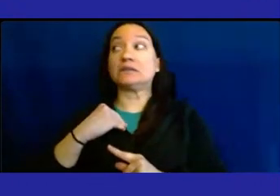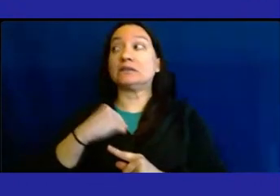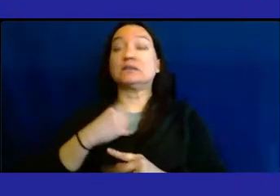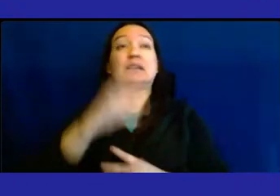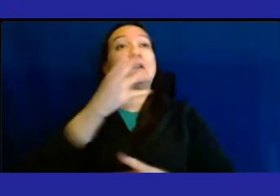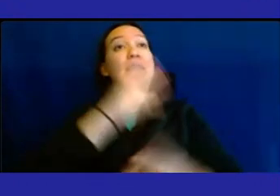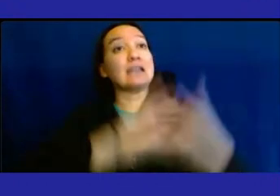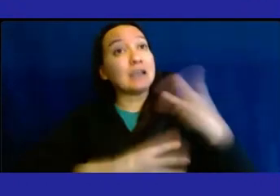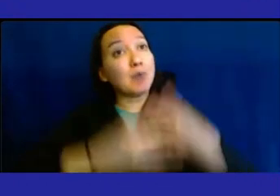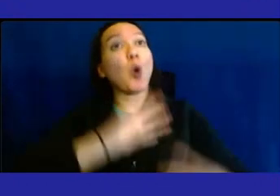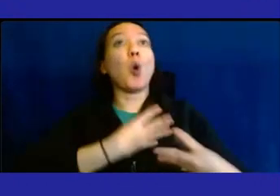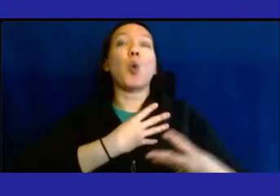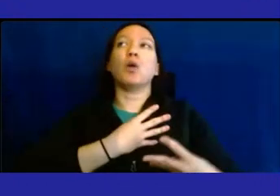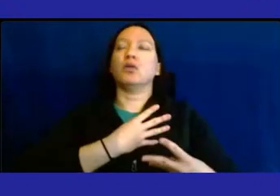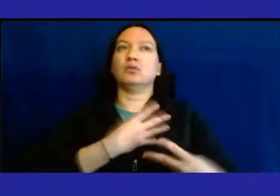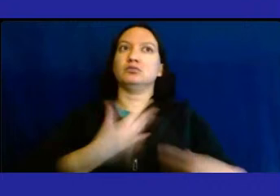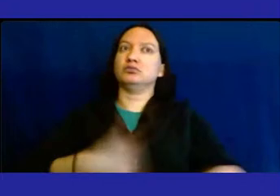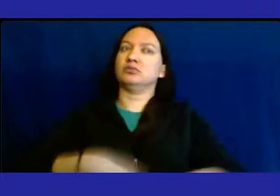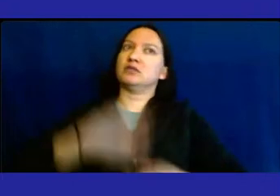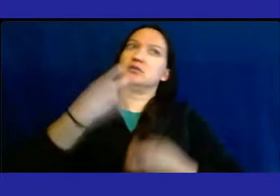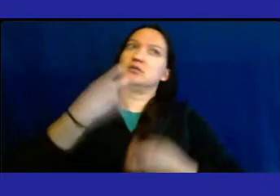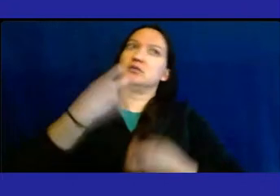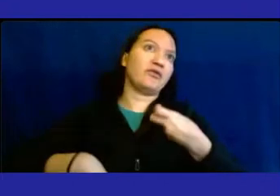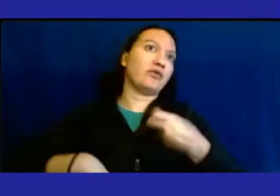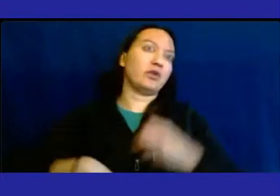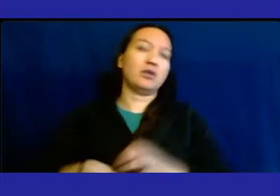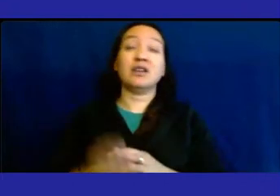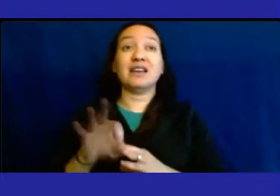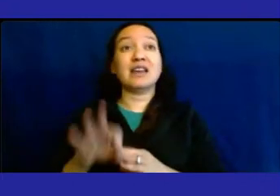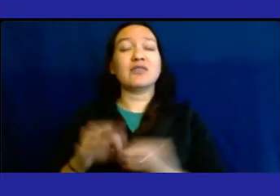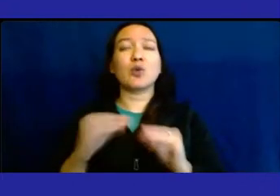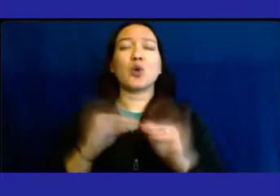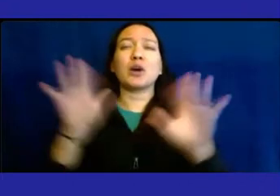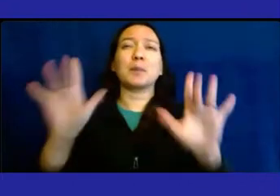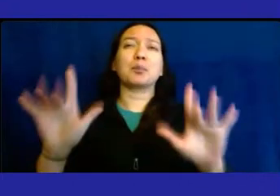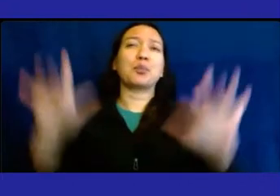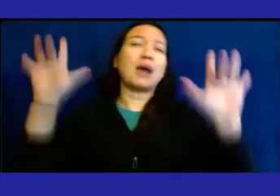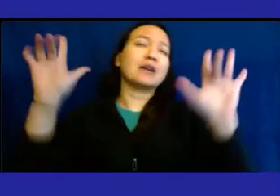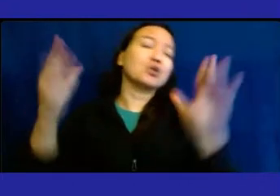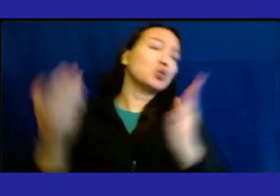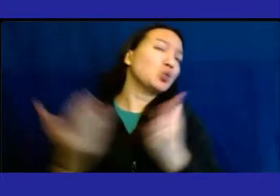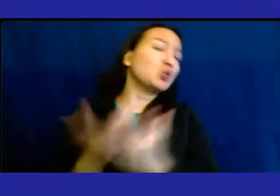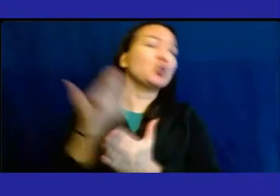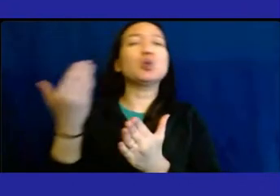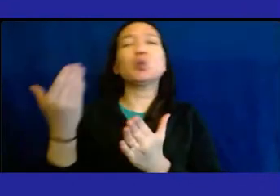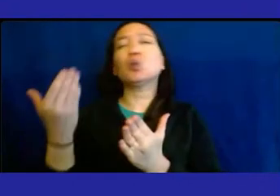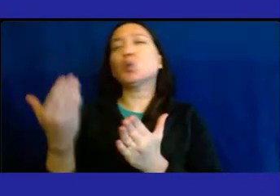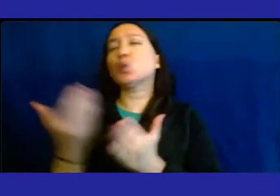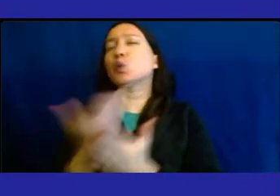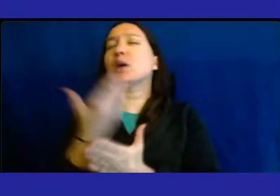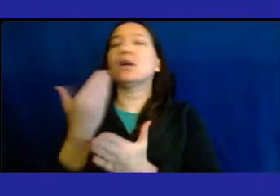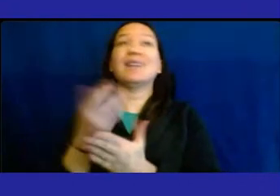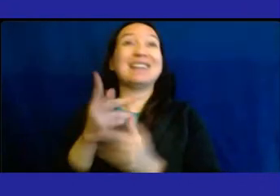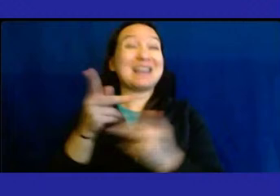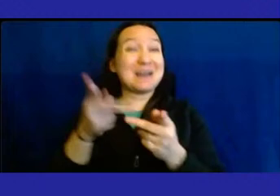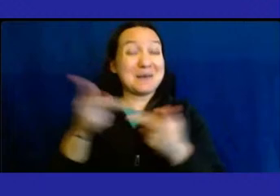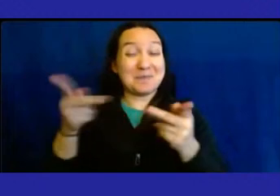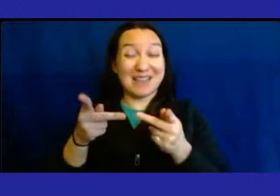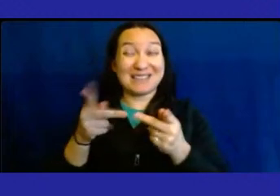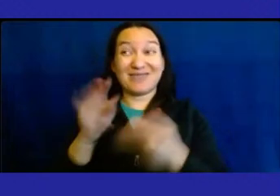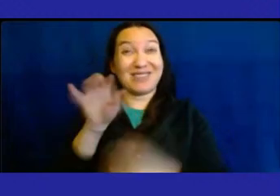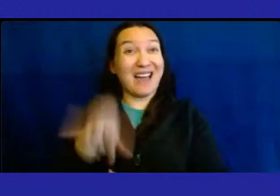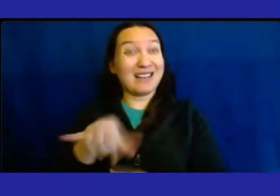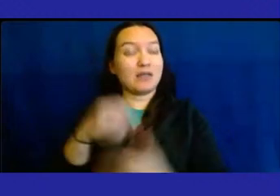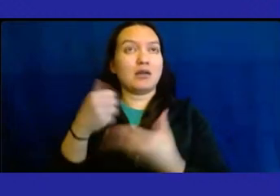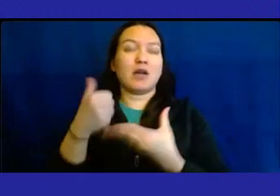it's a hard time for them. And if they can have a bright, new place to go to, it helps